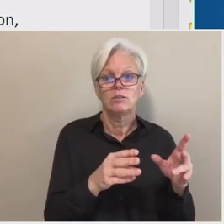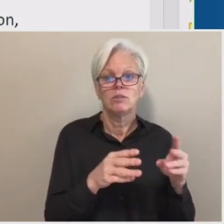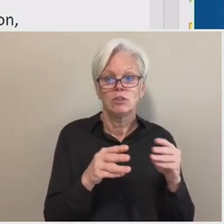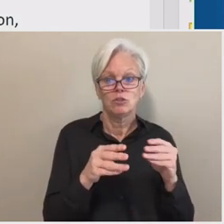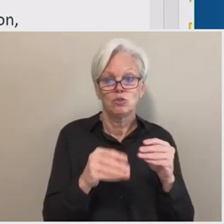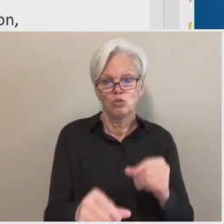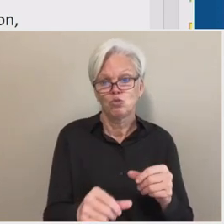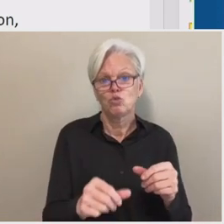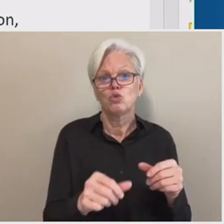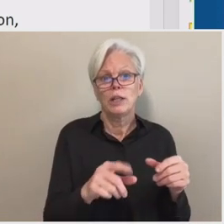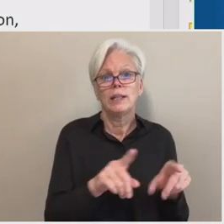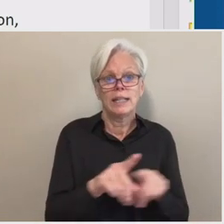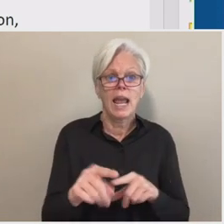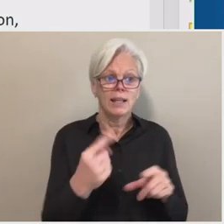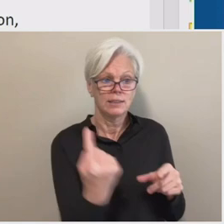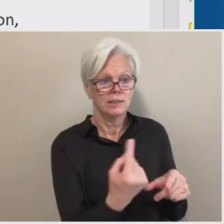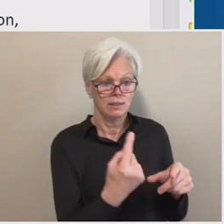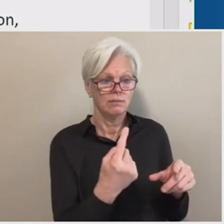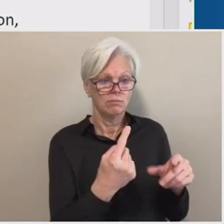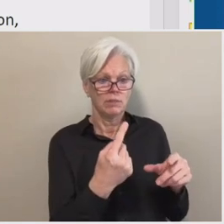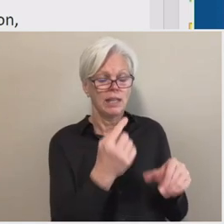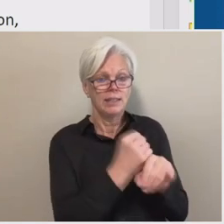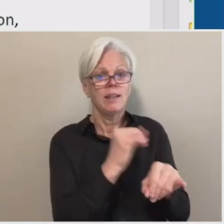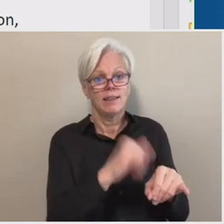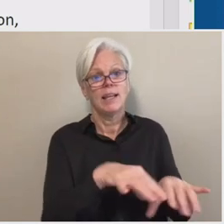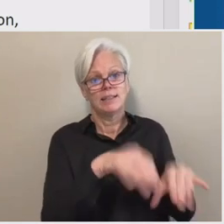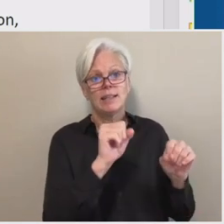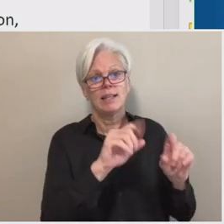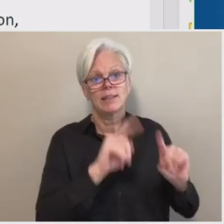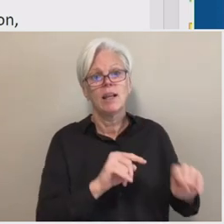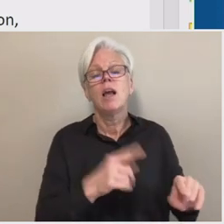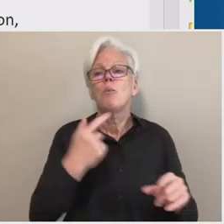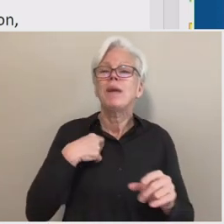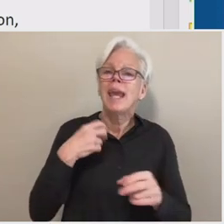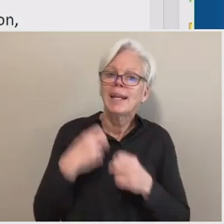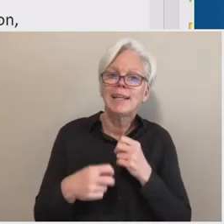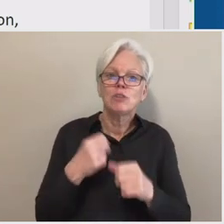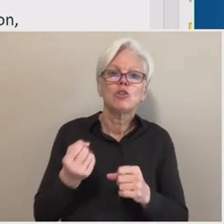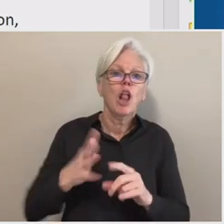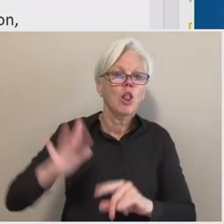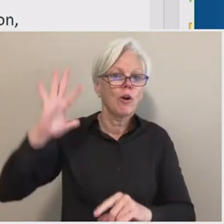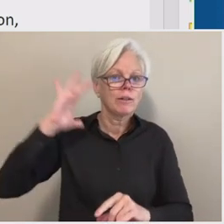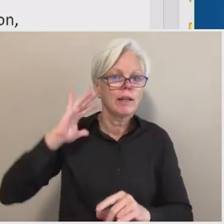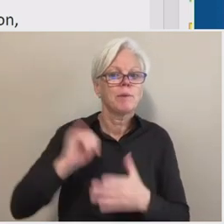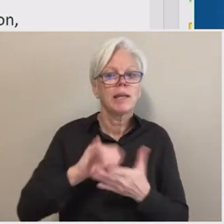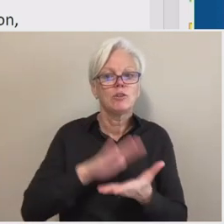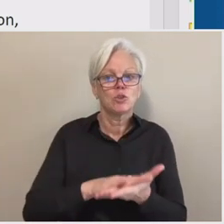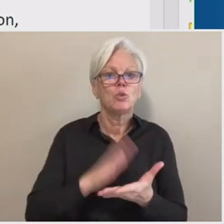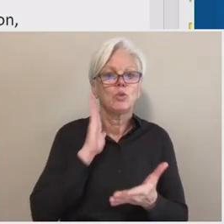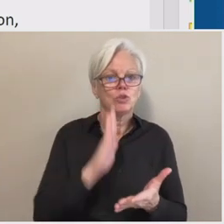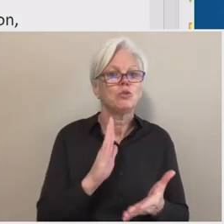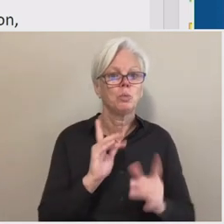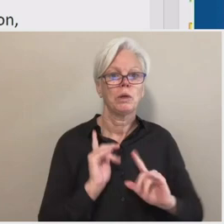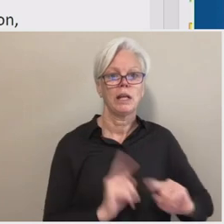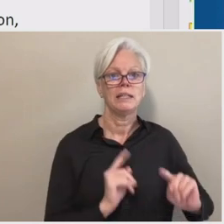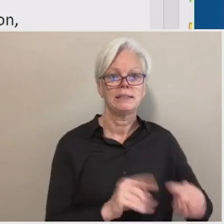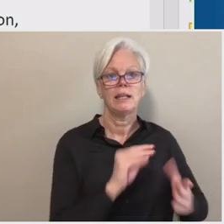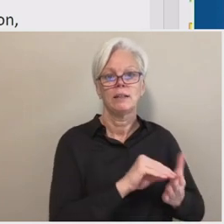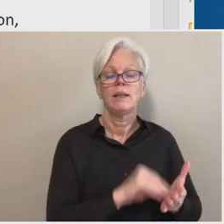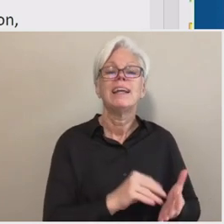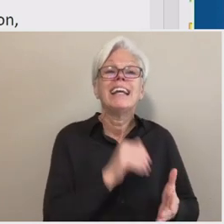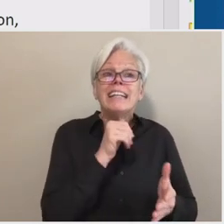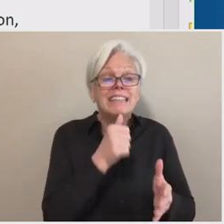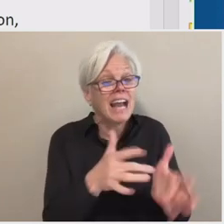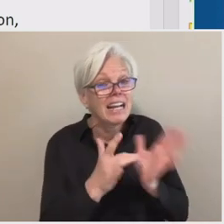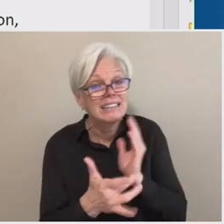because we had a number of issues with this long ago. Um, schools would take attendance. They weren't technically required to